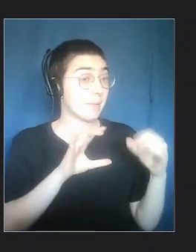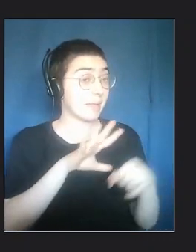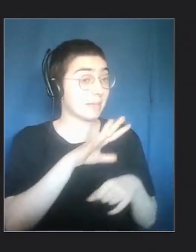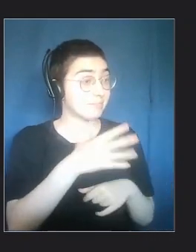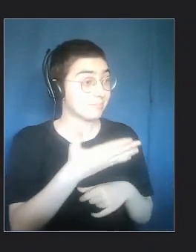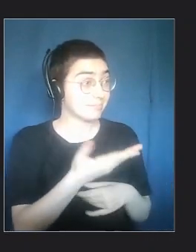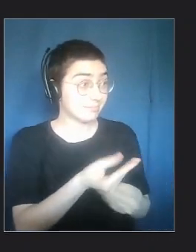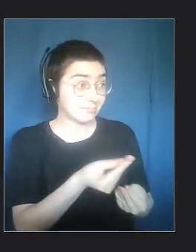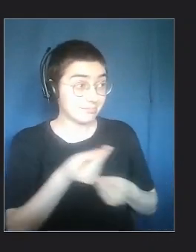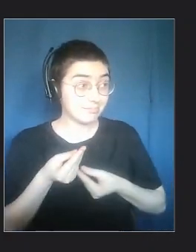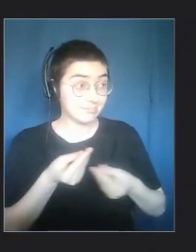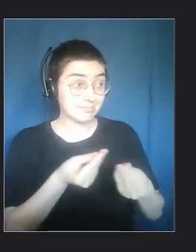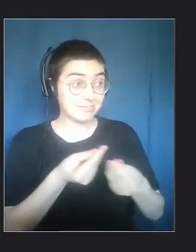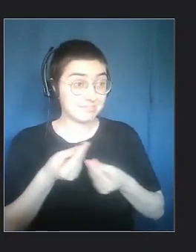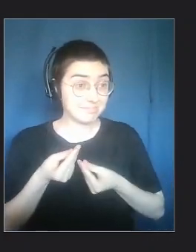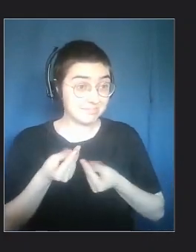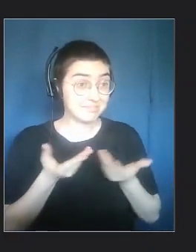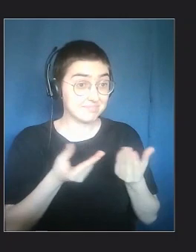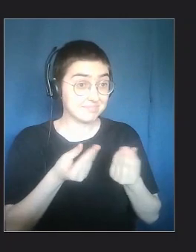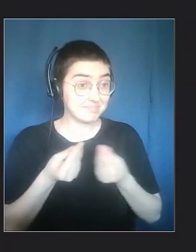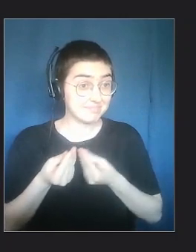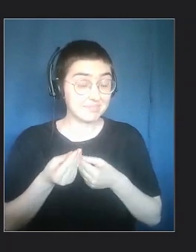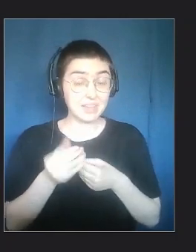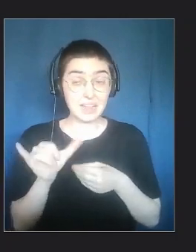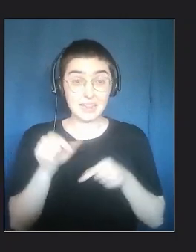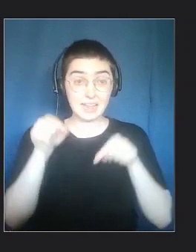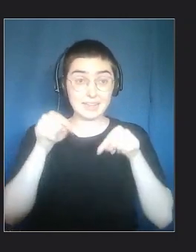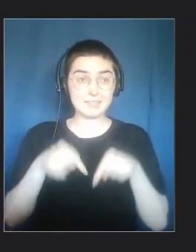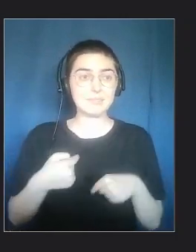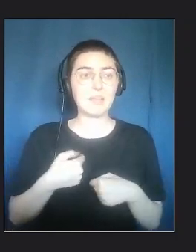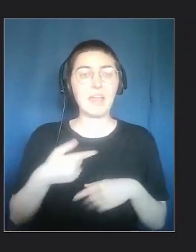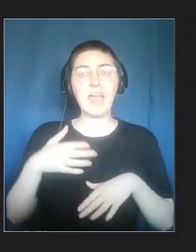After the visits, we collect some feedback.